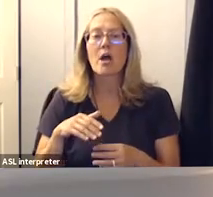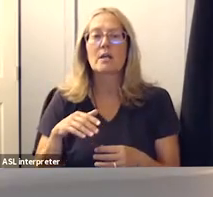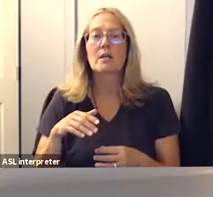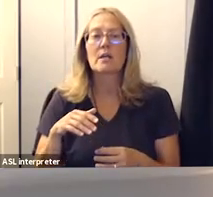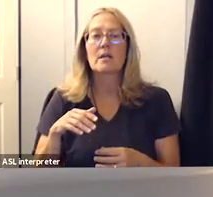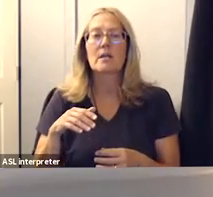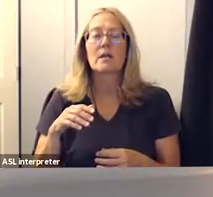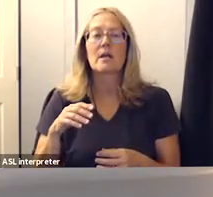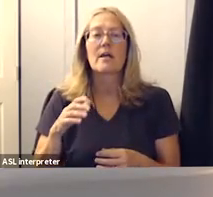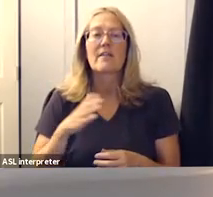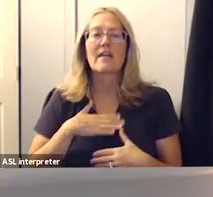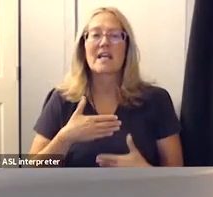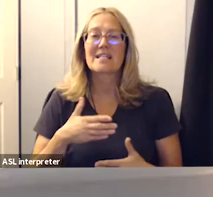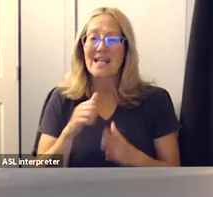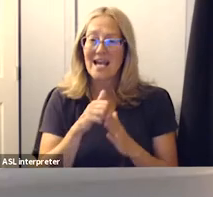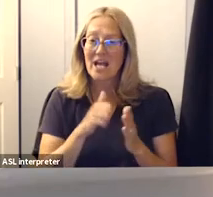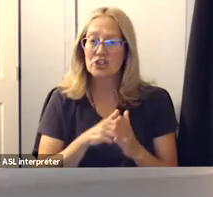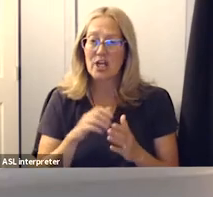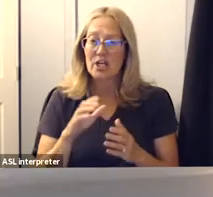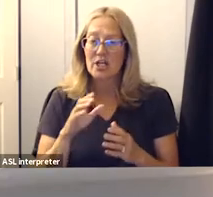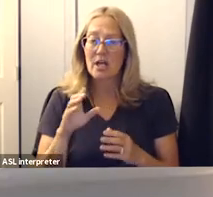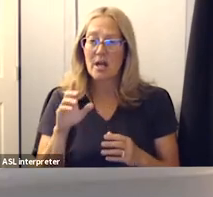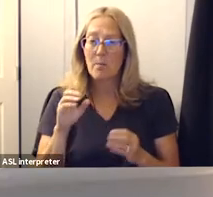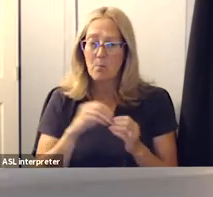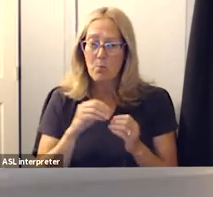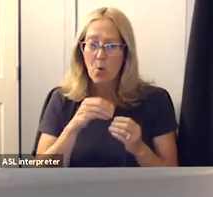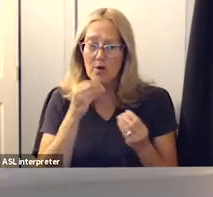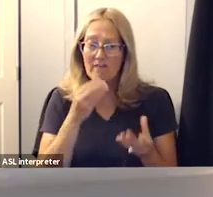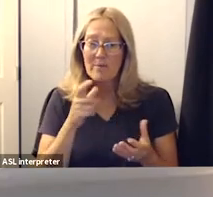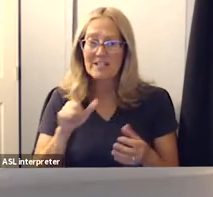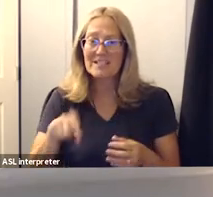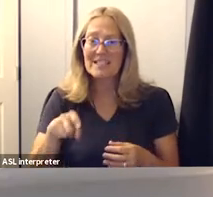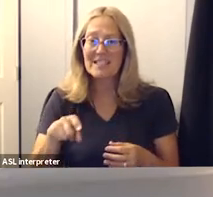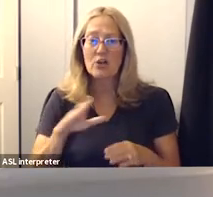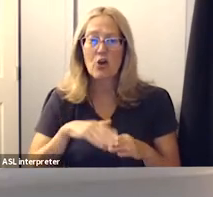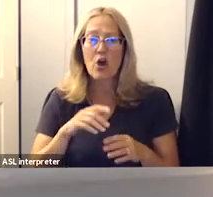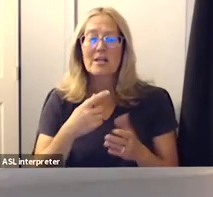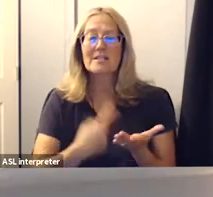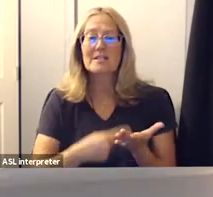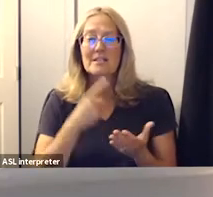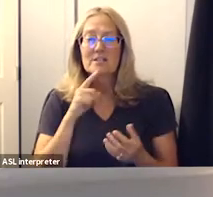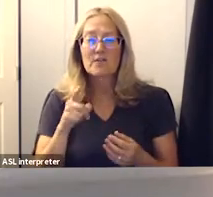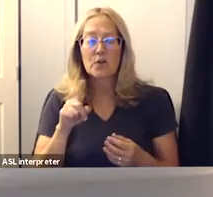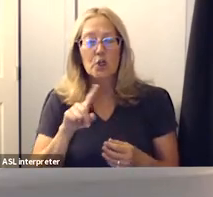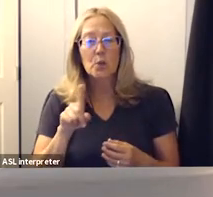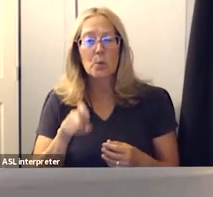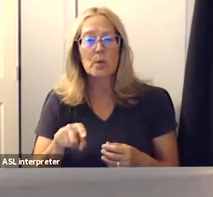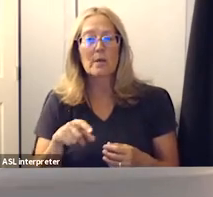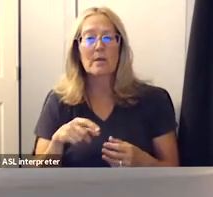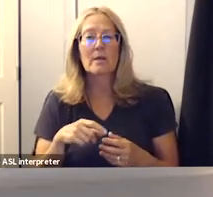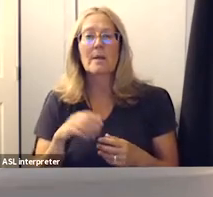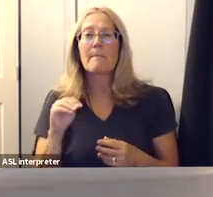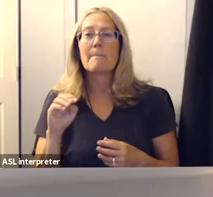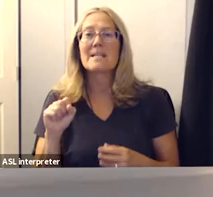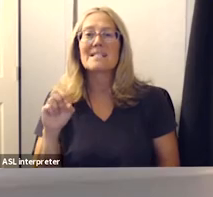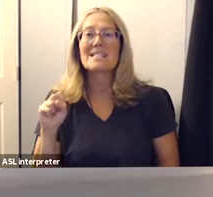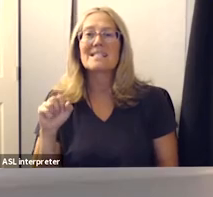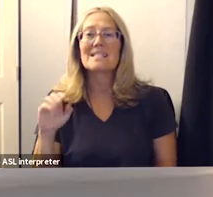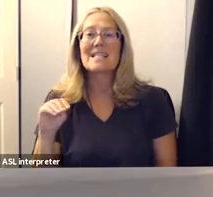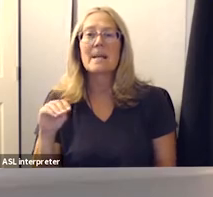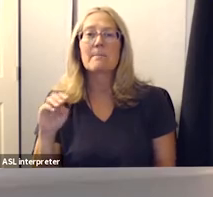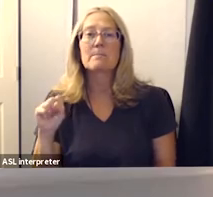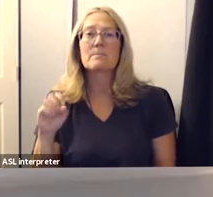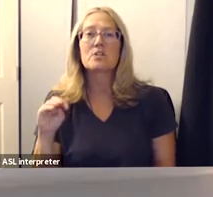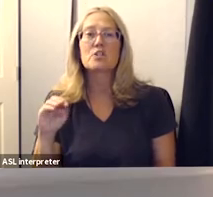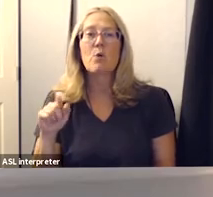items on the consent agenda that require more information comments or discussion for you miss sims moten uh yes